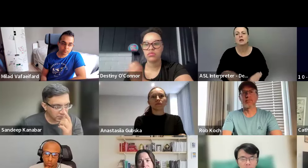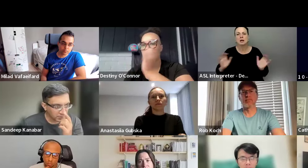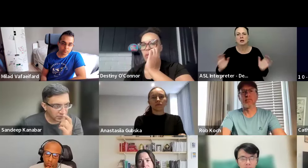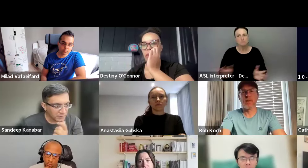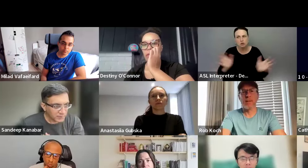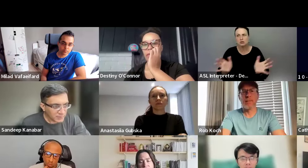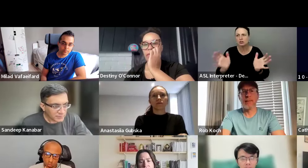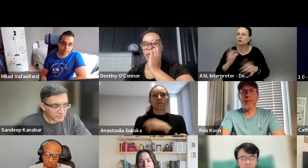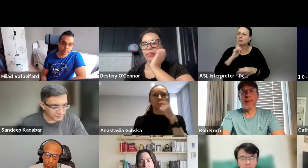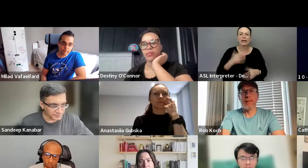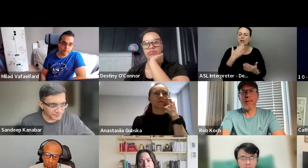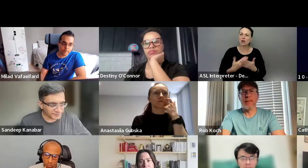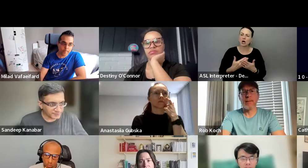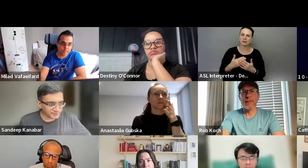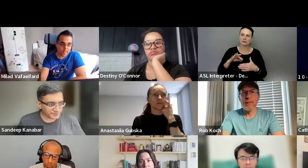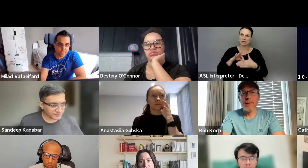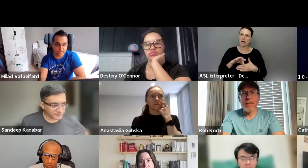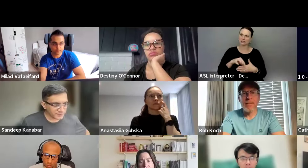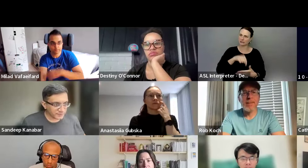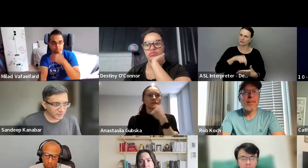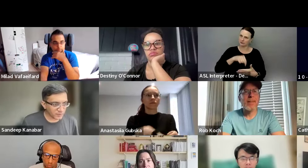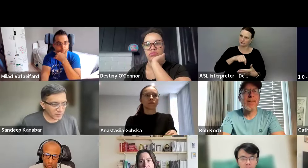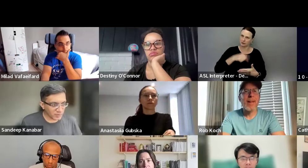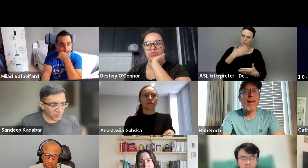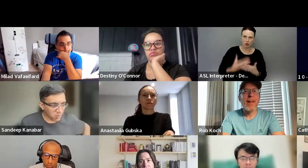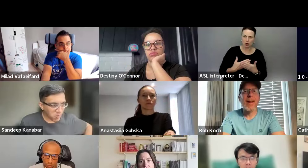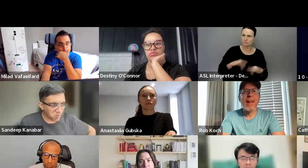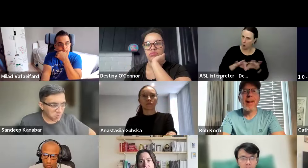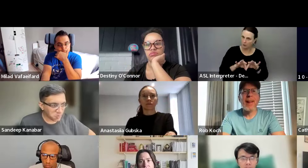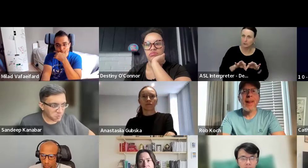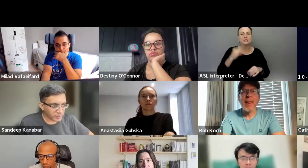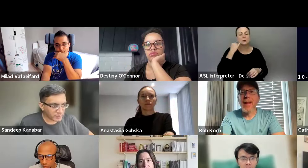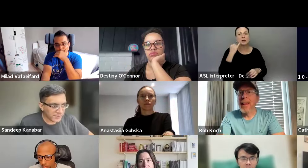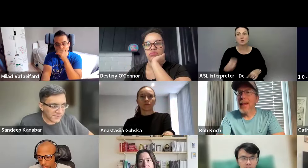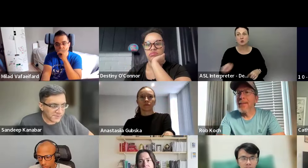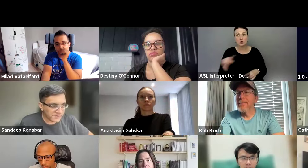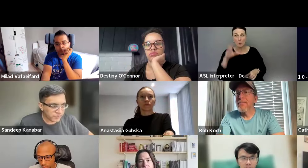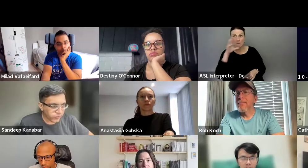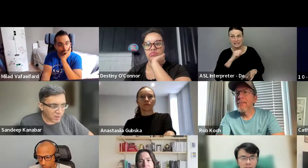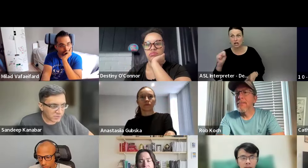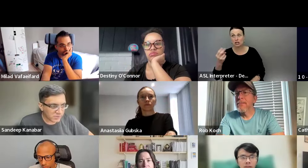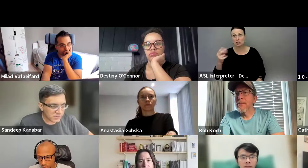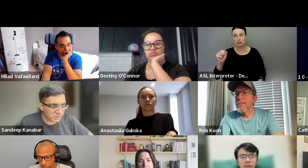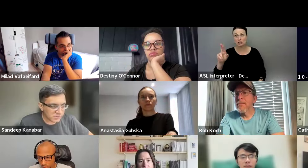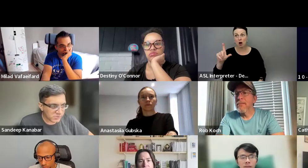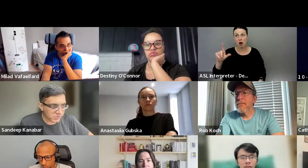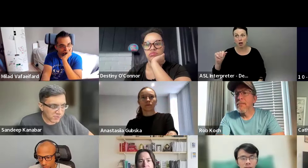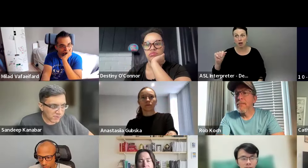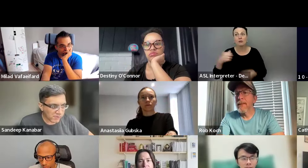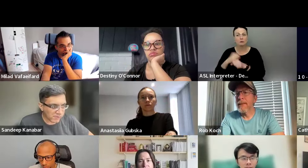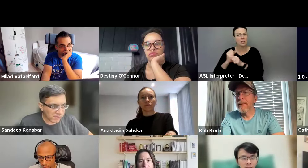that out. It's really good content. Um, we have, uh, if you missed it, Sharla created a great